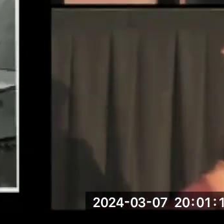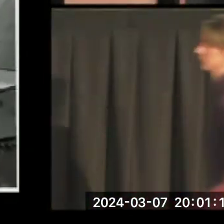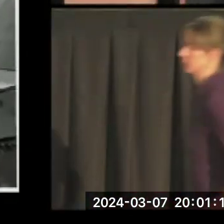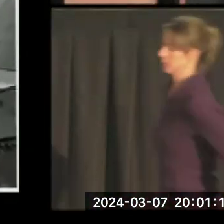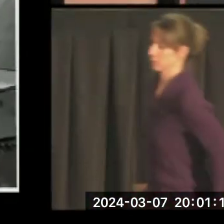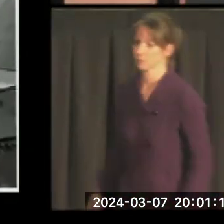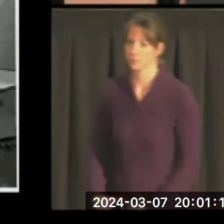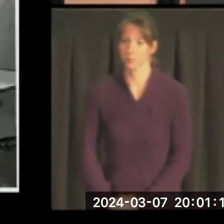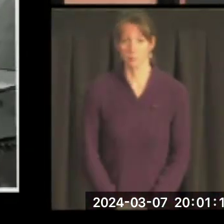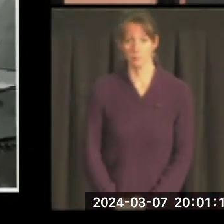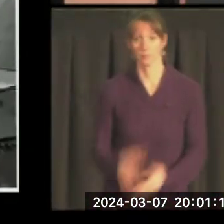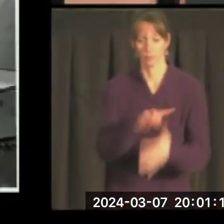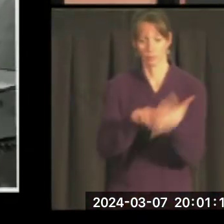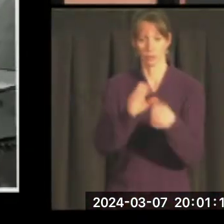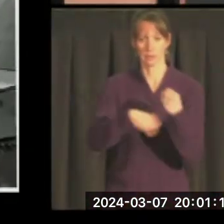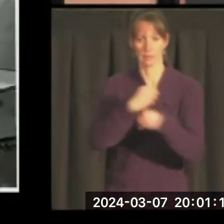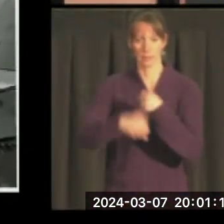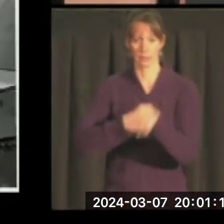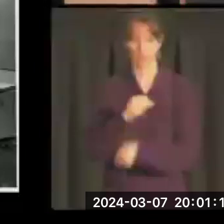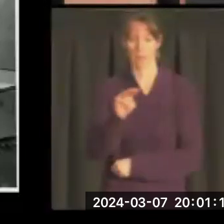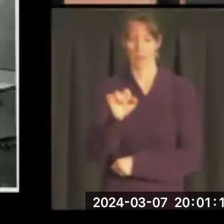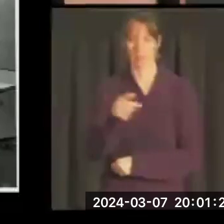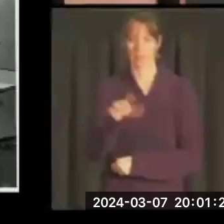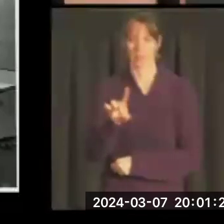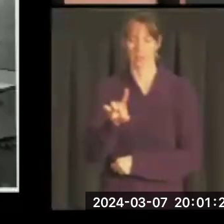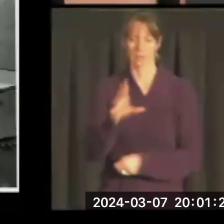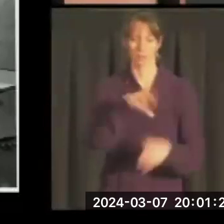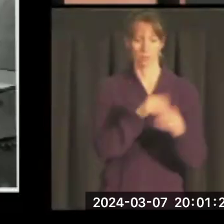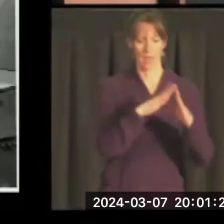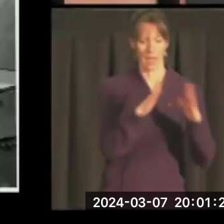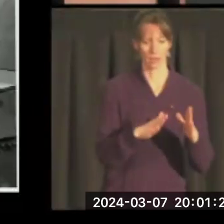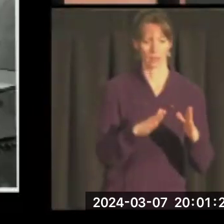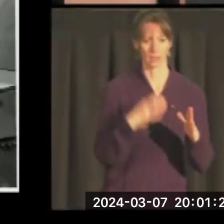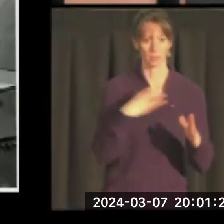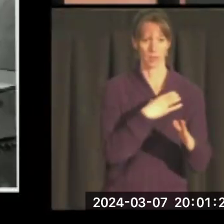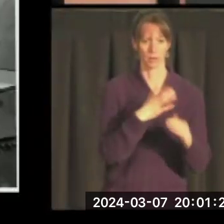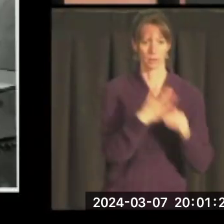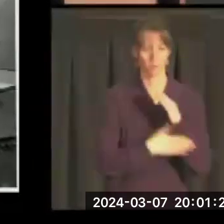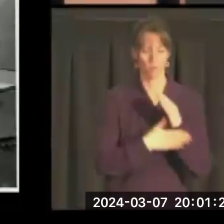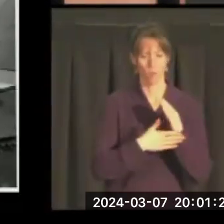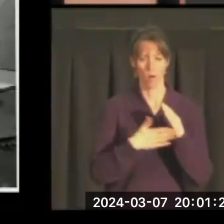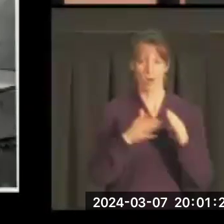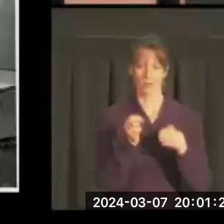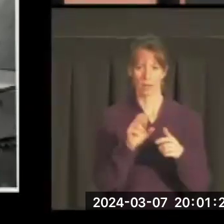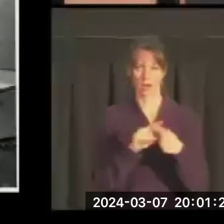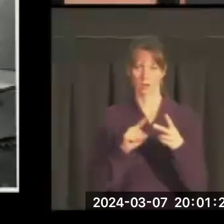Mansfield served on both the House Committee on Foreign Affairs, and the Senate Foreign Relations Committee,